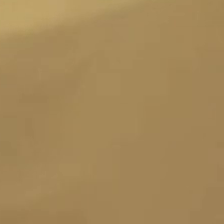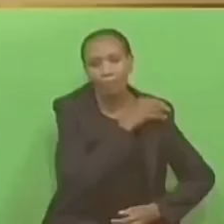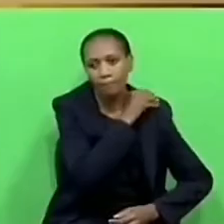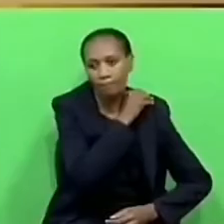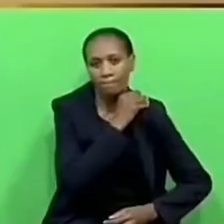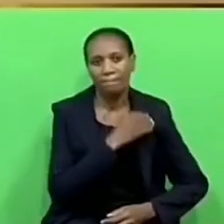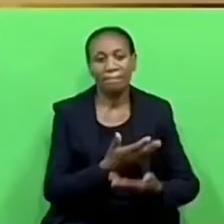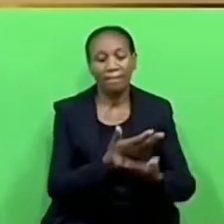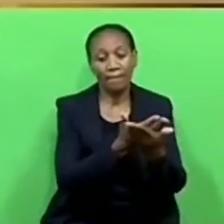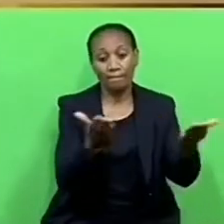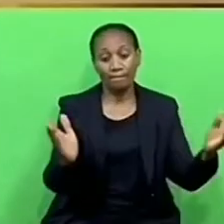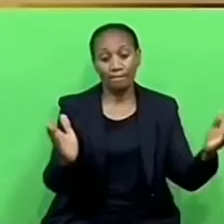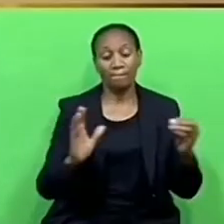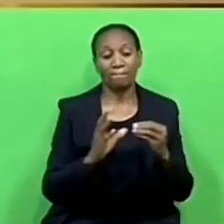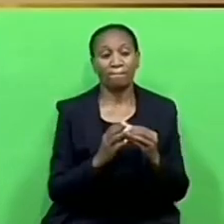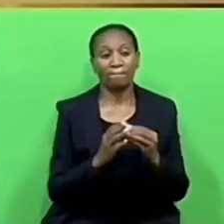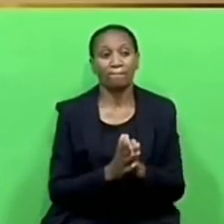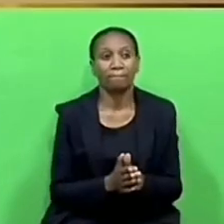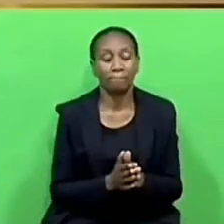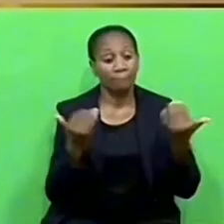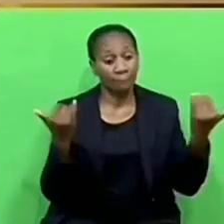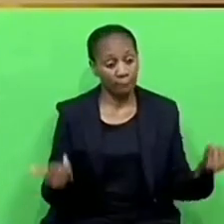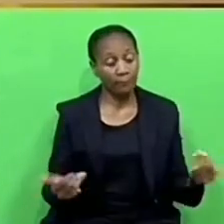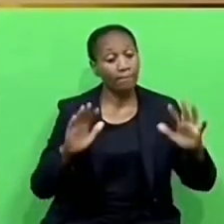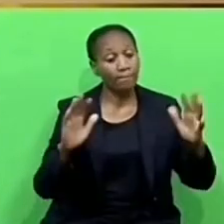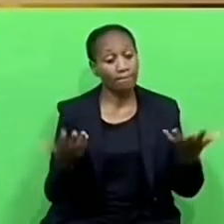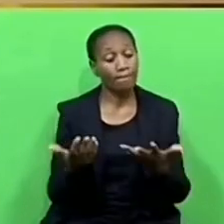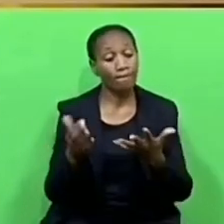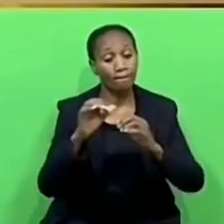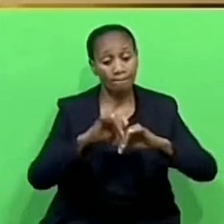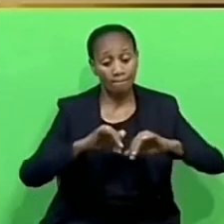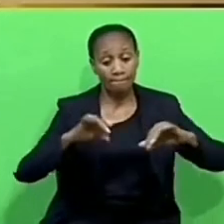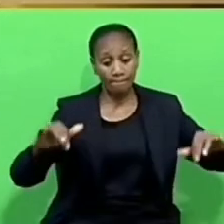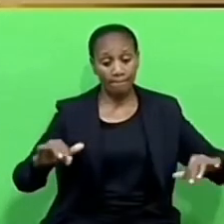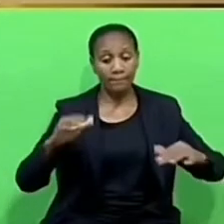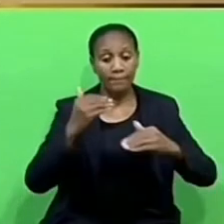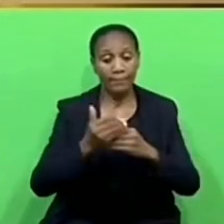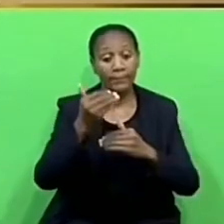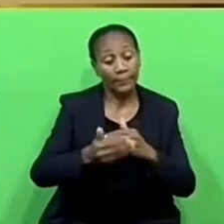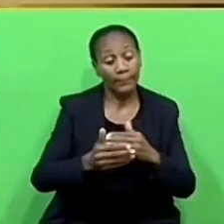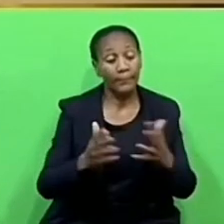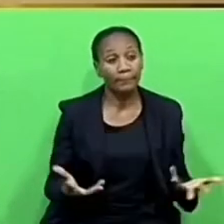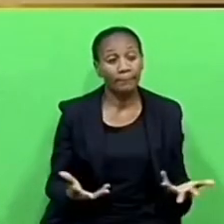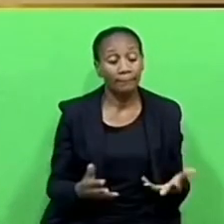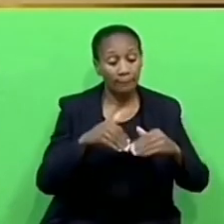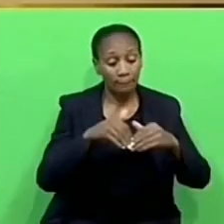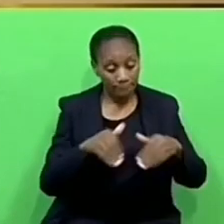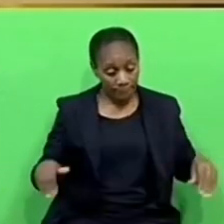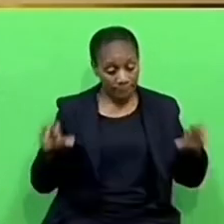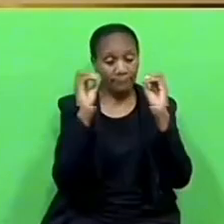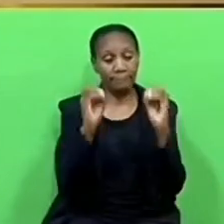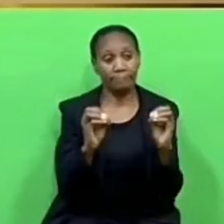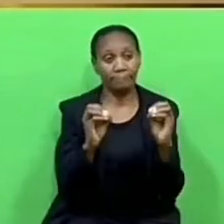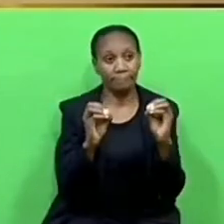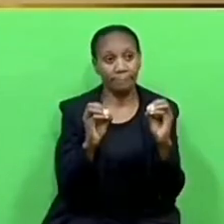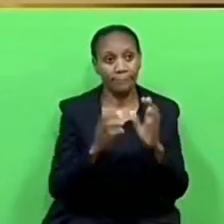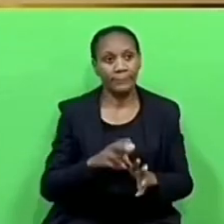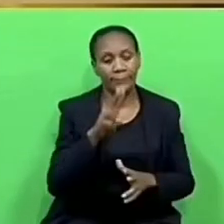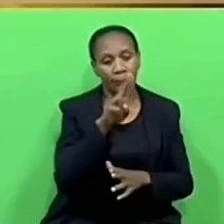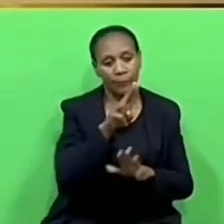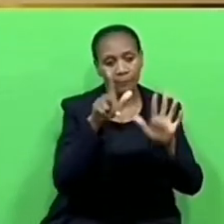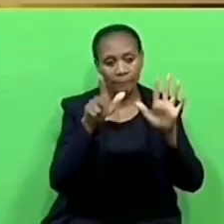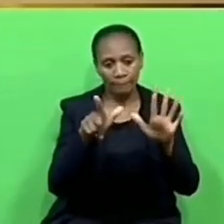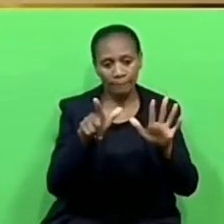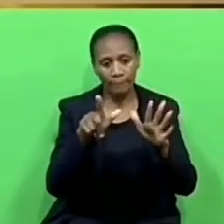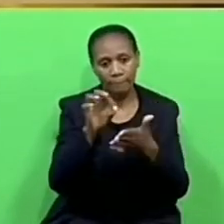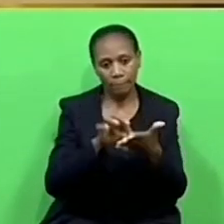Honourable Members, the result of the division is as follows. There is no abstentions. 27